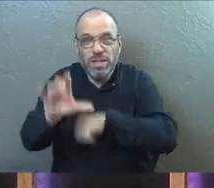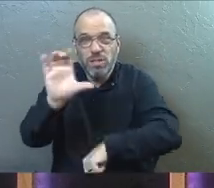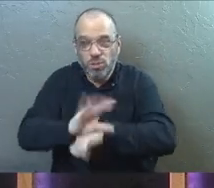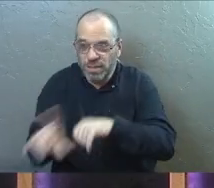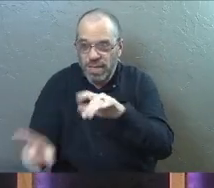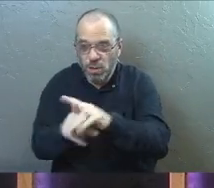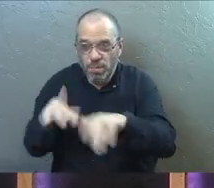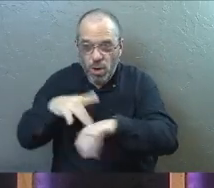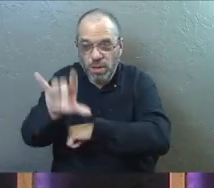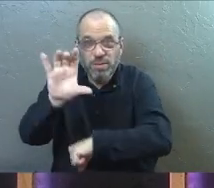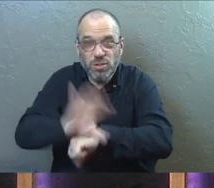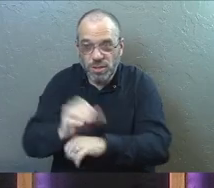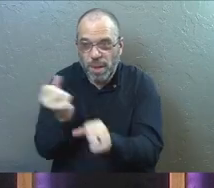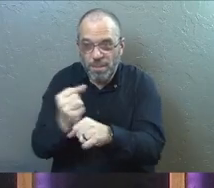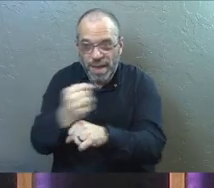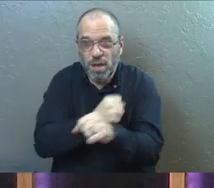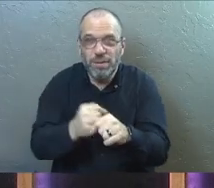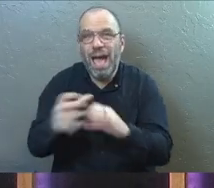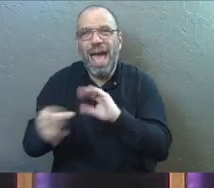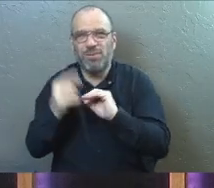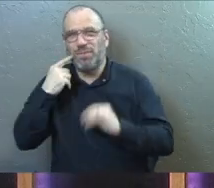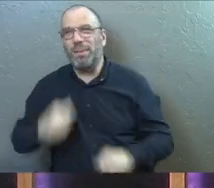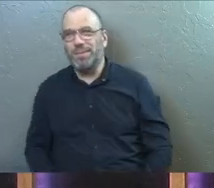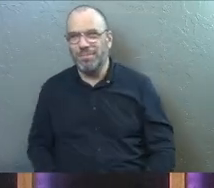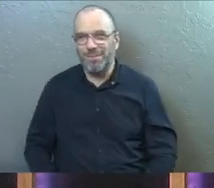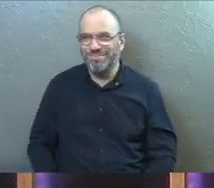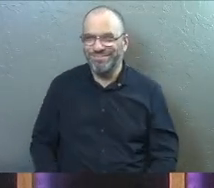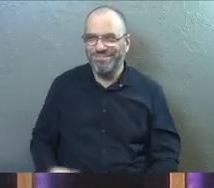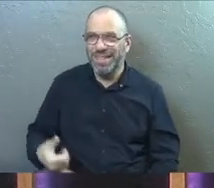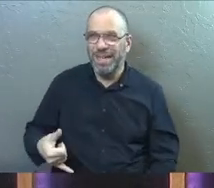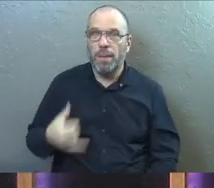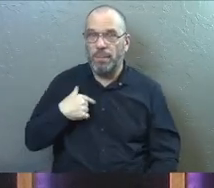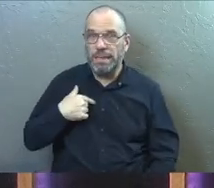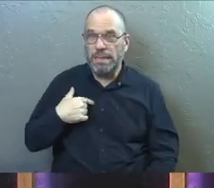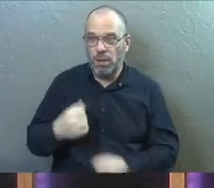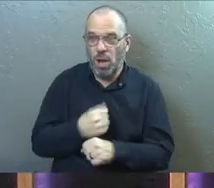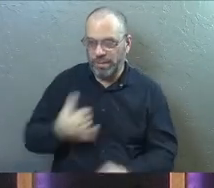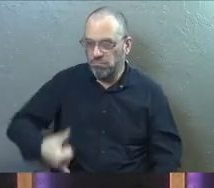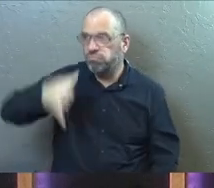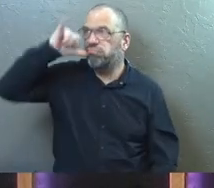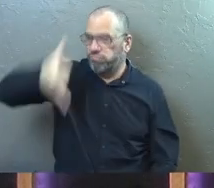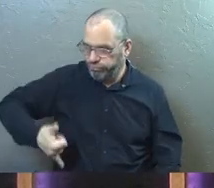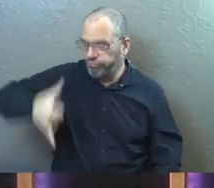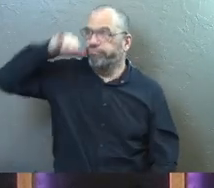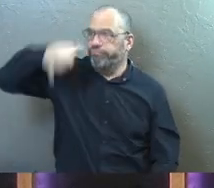every single Sunday. They brew extra for me, by the way, because I drink a lot of it.